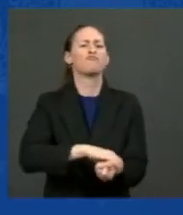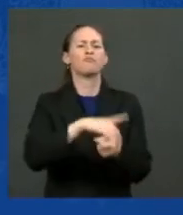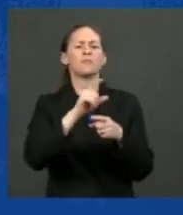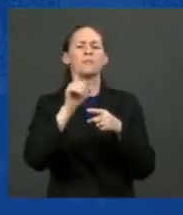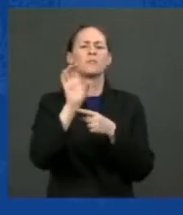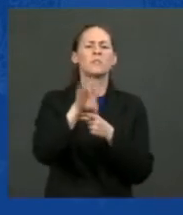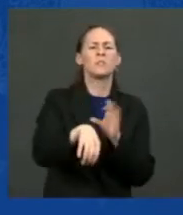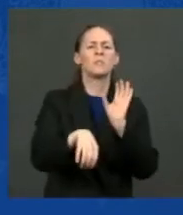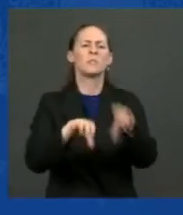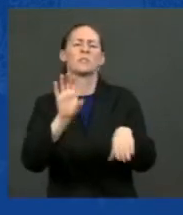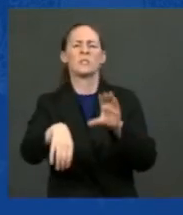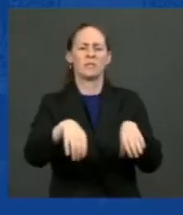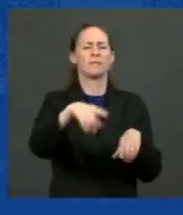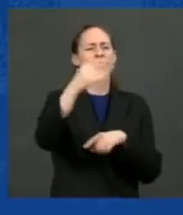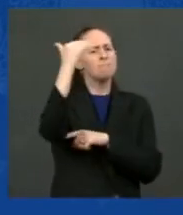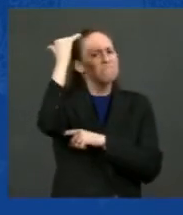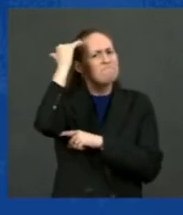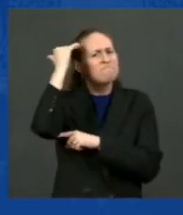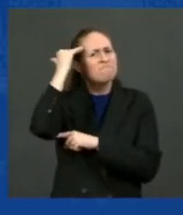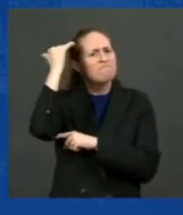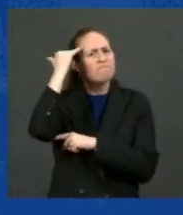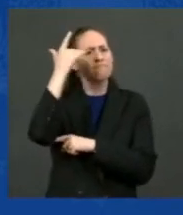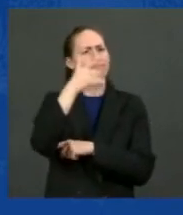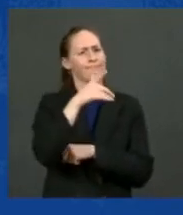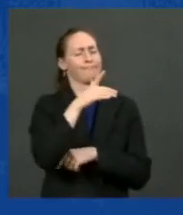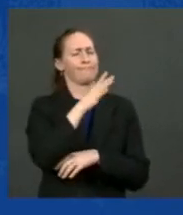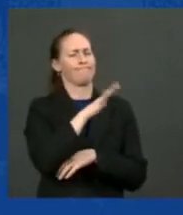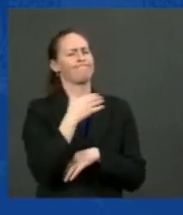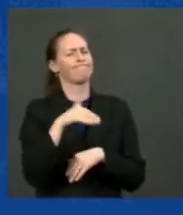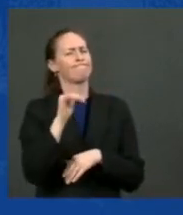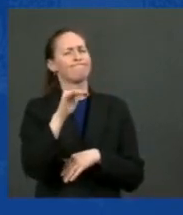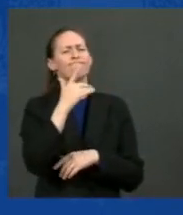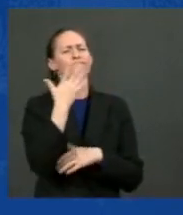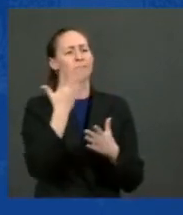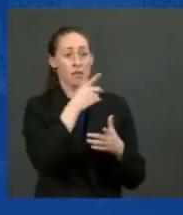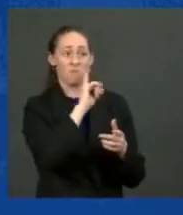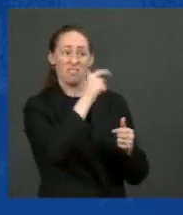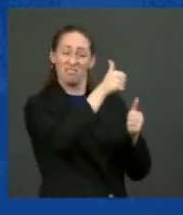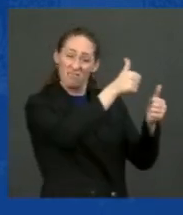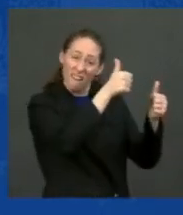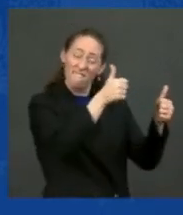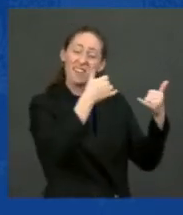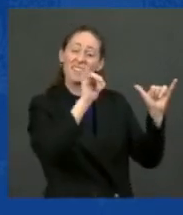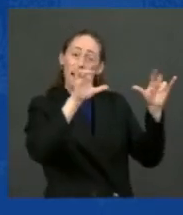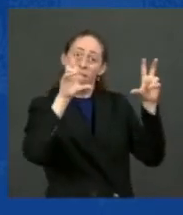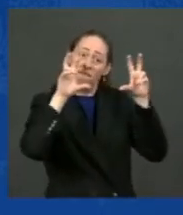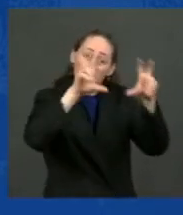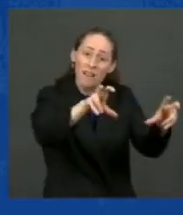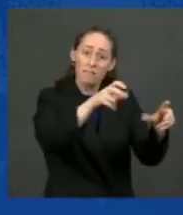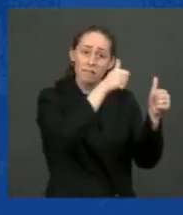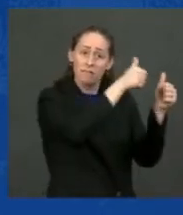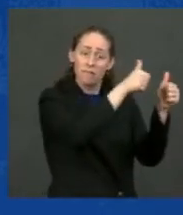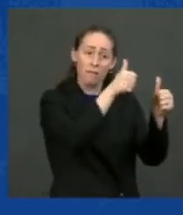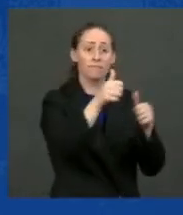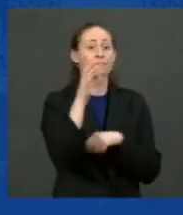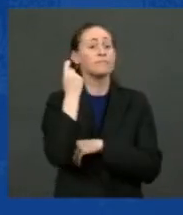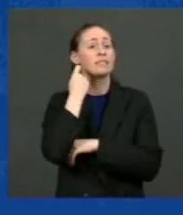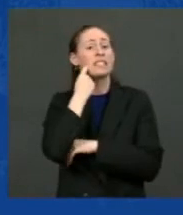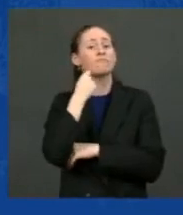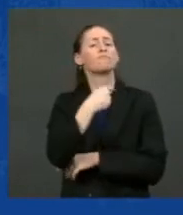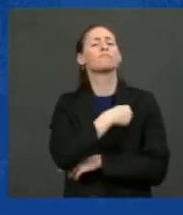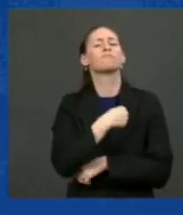that's not the whole of the story. They also invest in themselves. In recent years, China has spent around